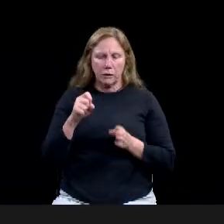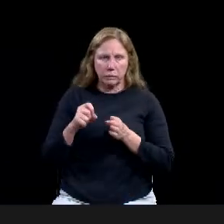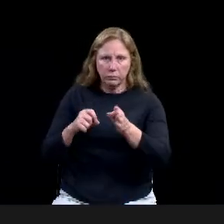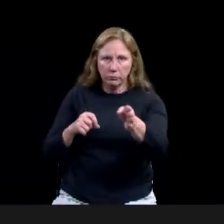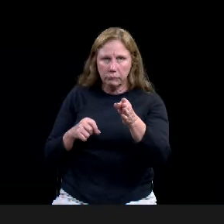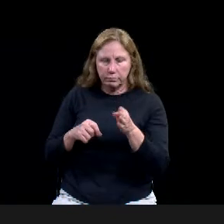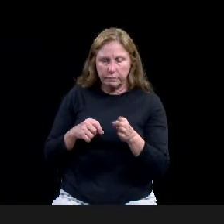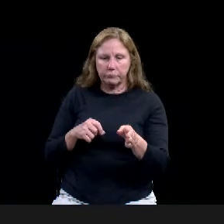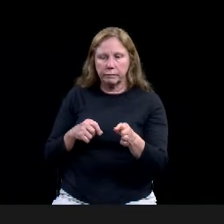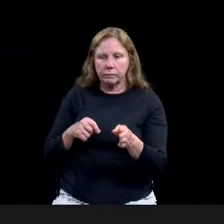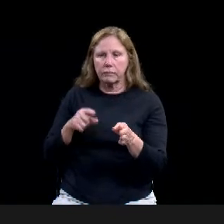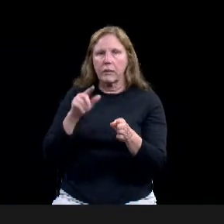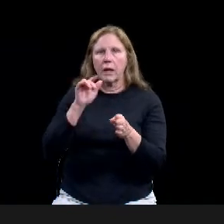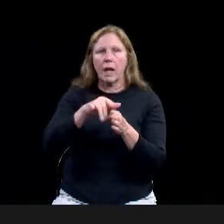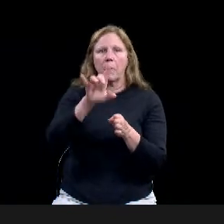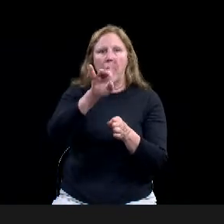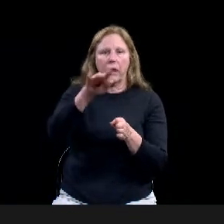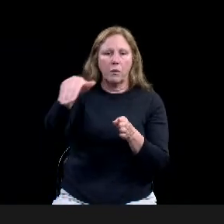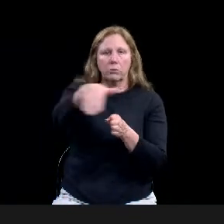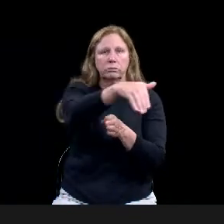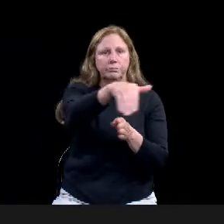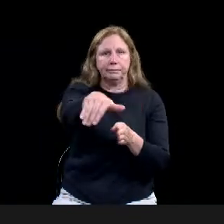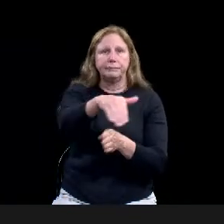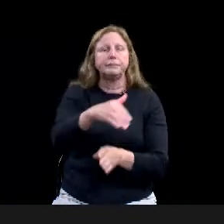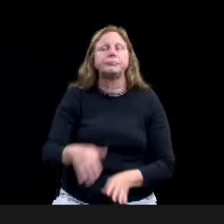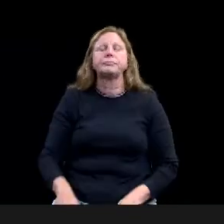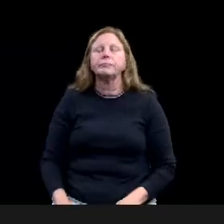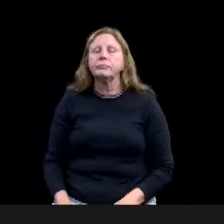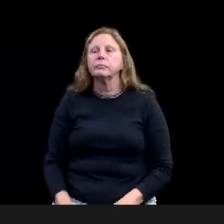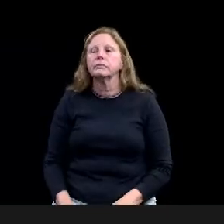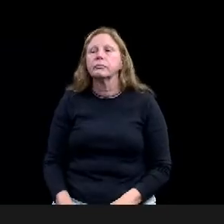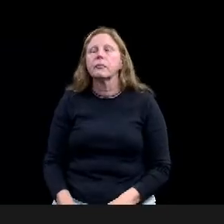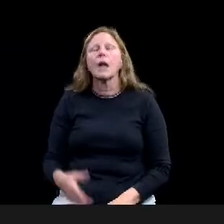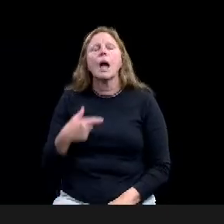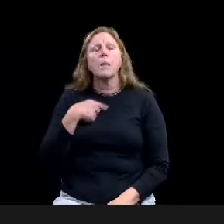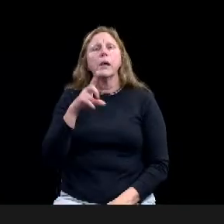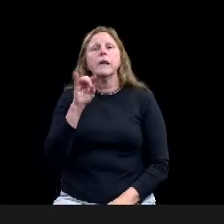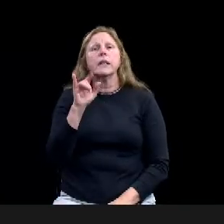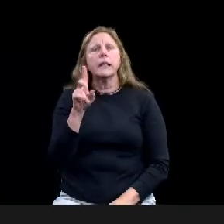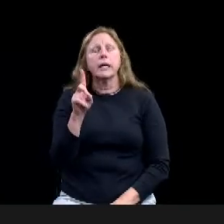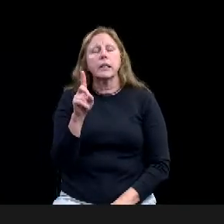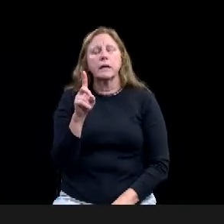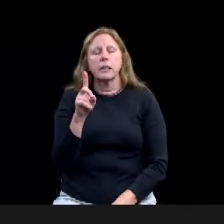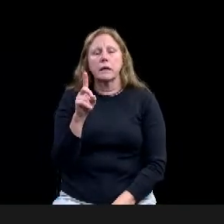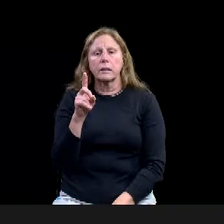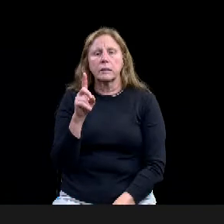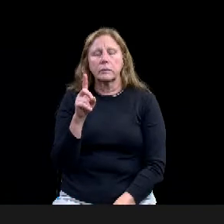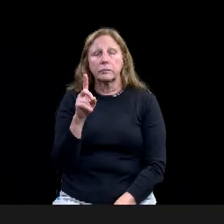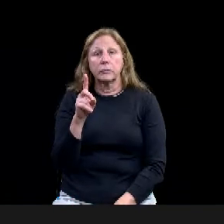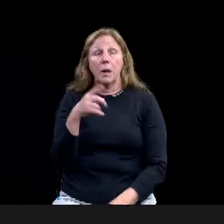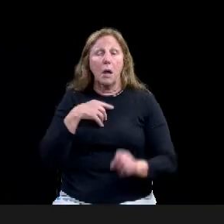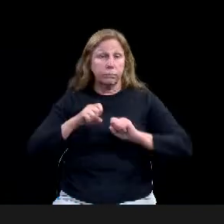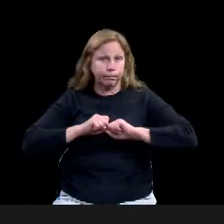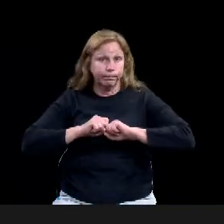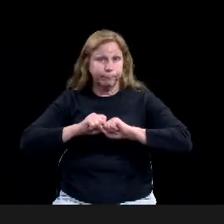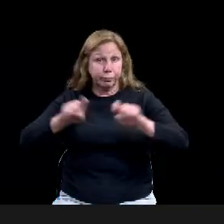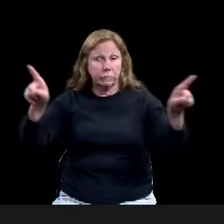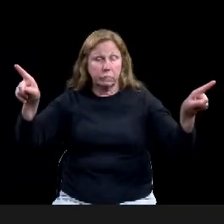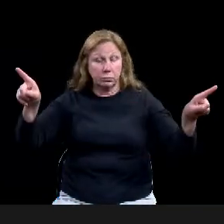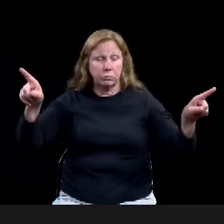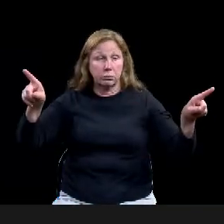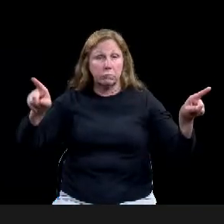out of, uh, uh, 25 notices. We did get two back. One, um, with concerns,